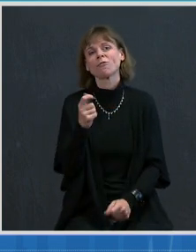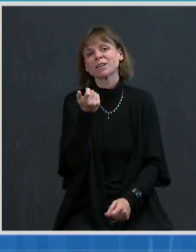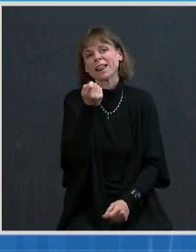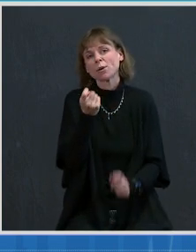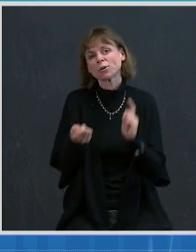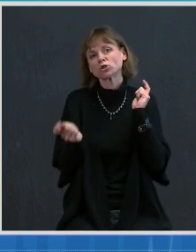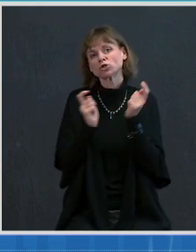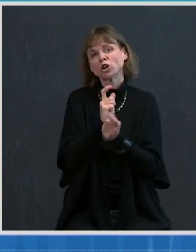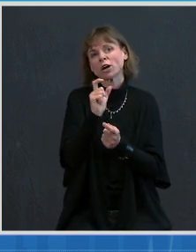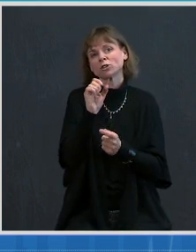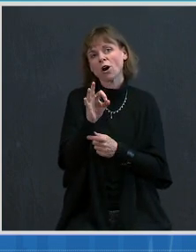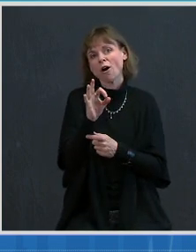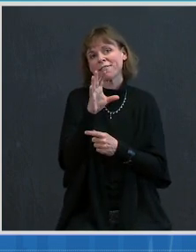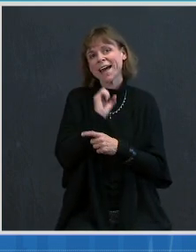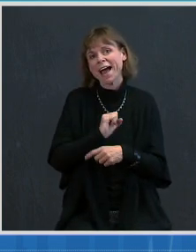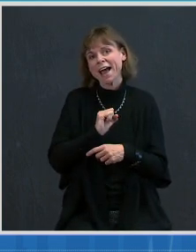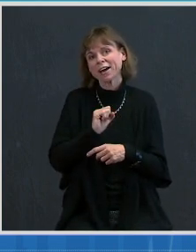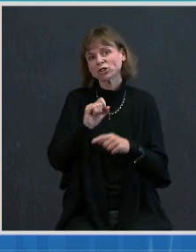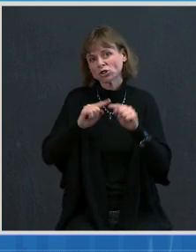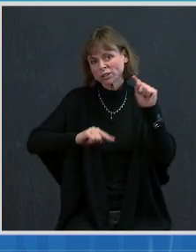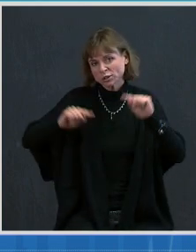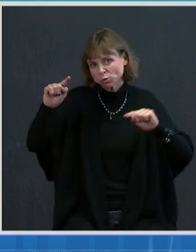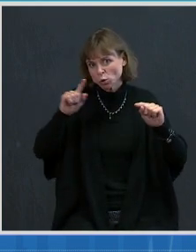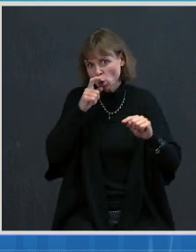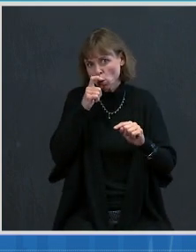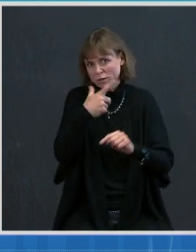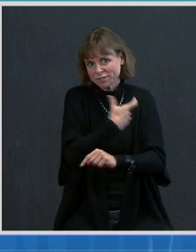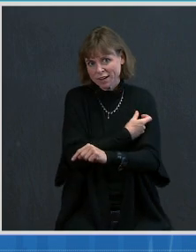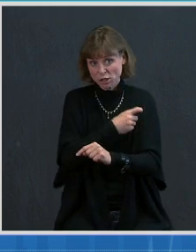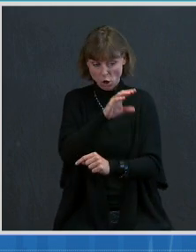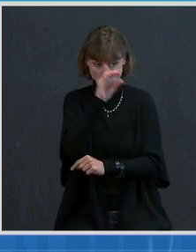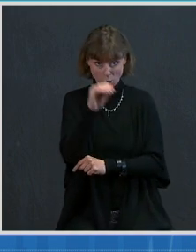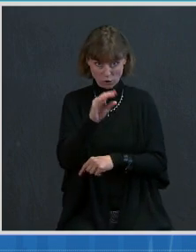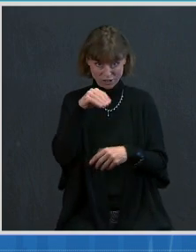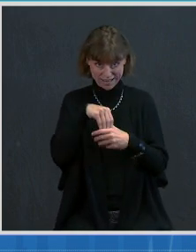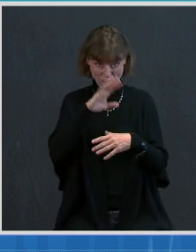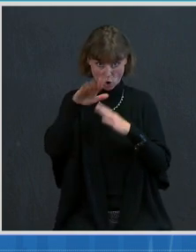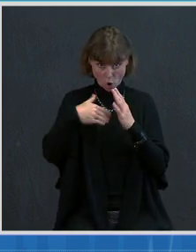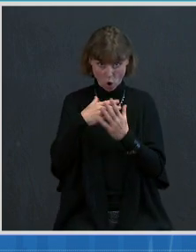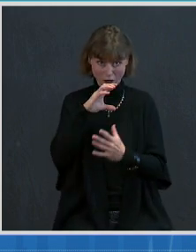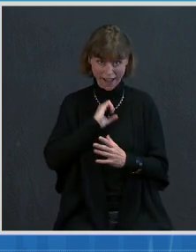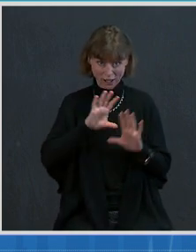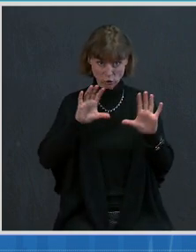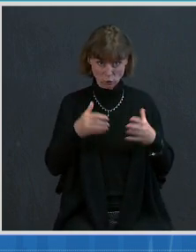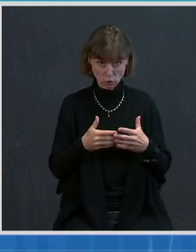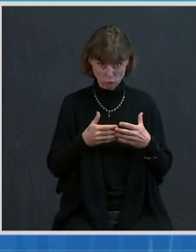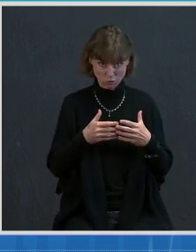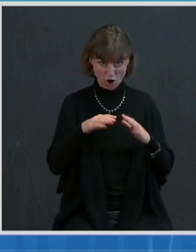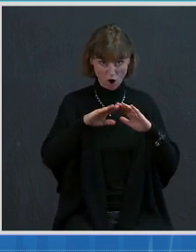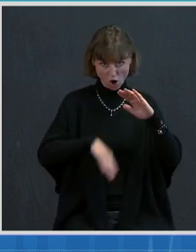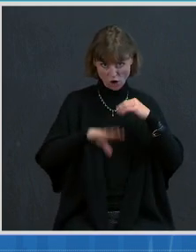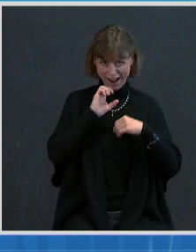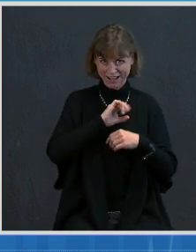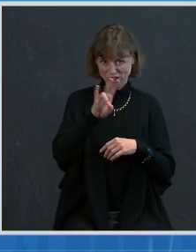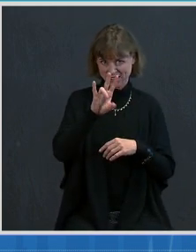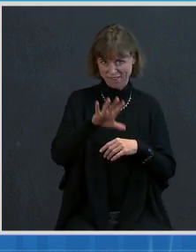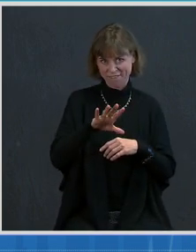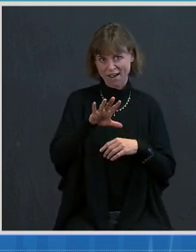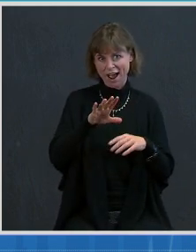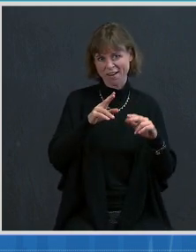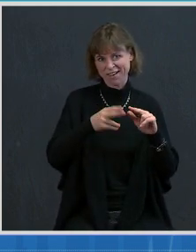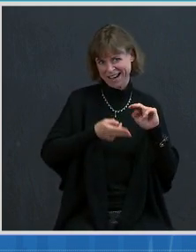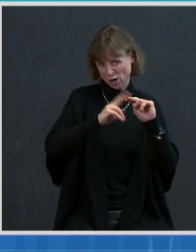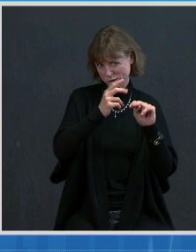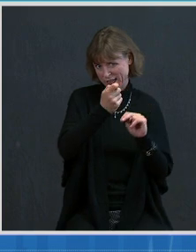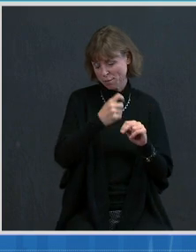of those vaccinated, with the percentages in all age groups under 75 increasing slightly and those 75 or